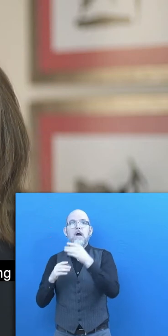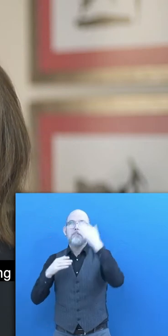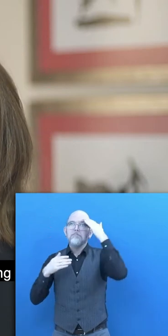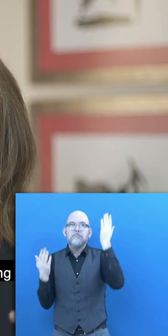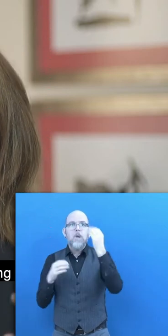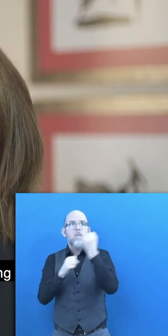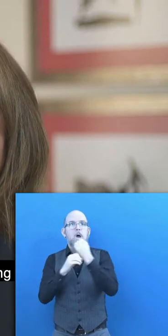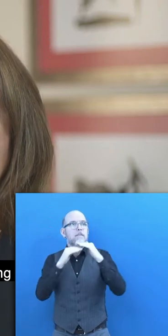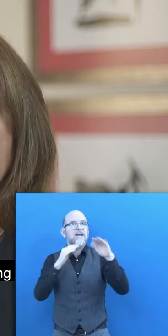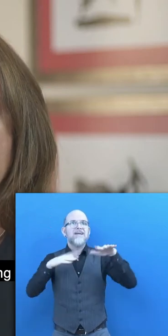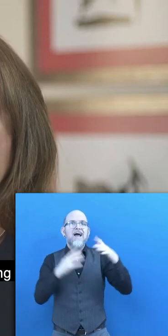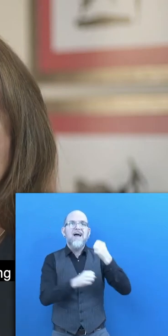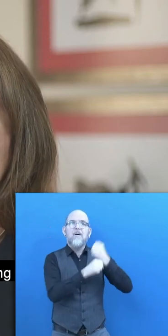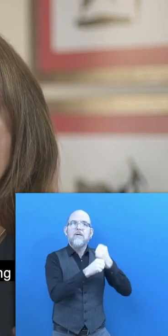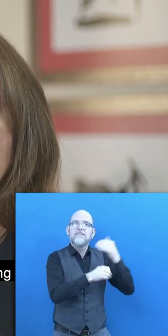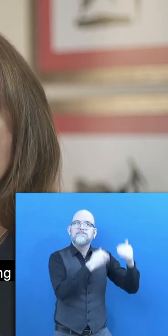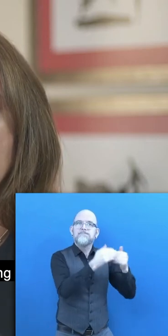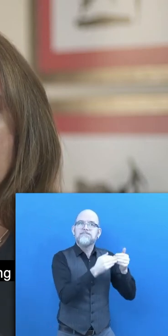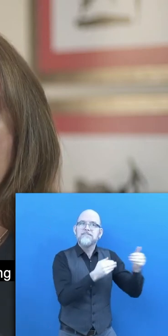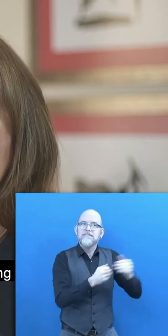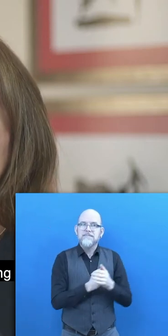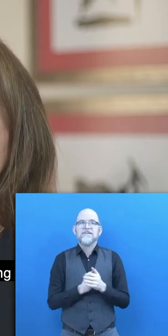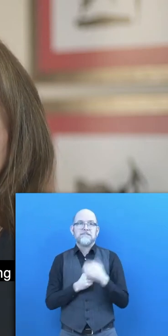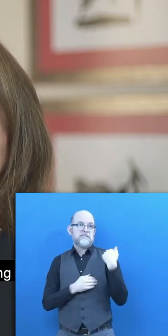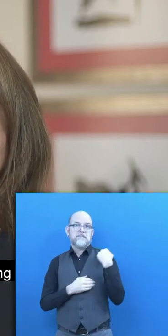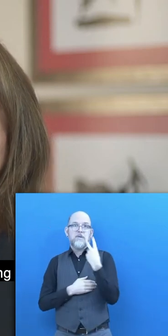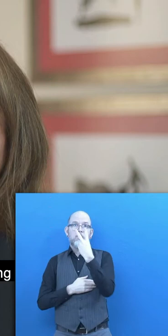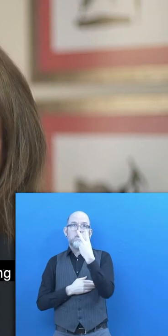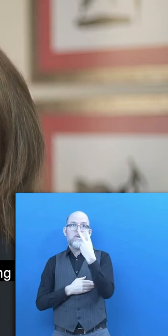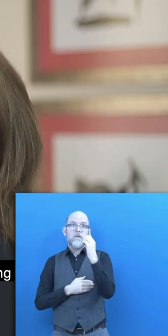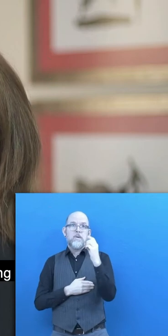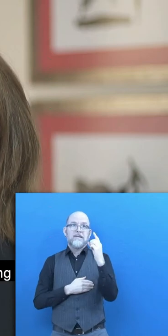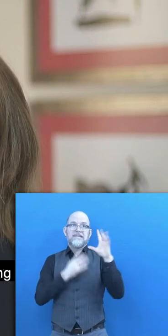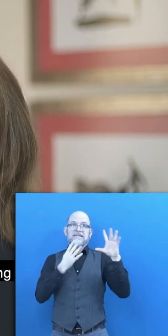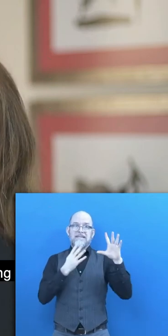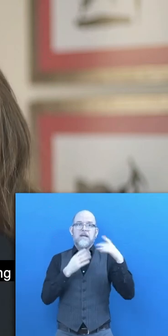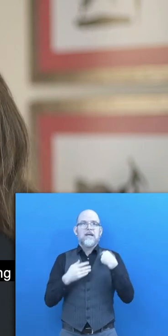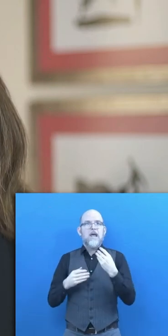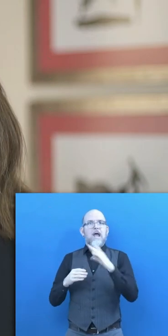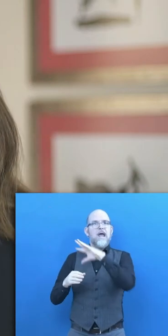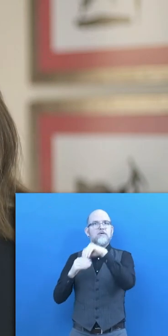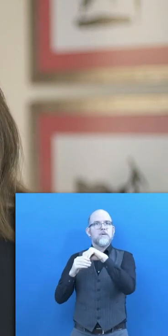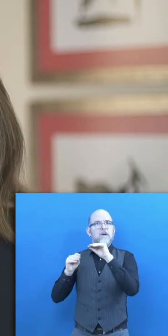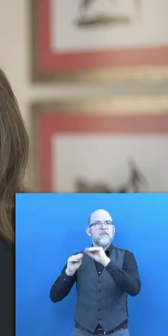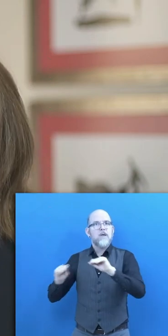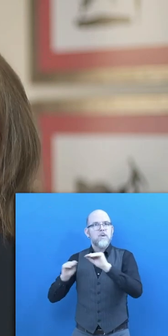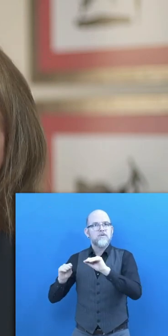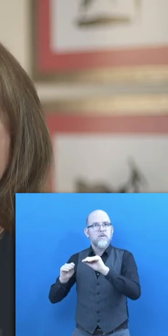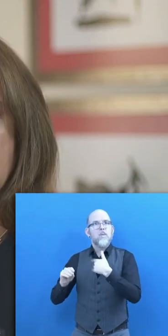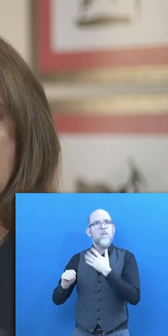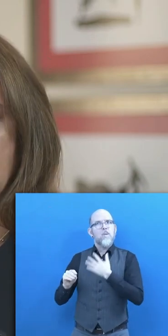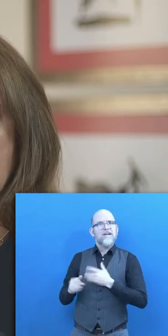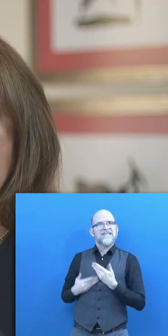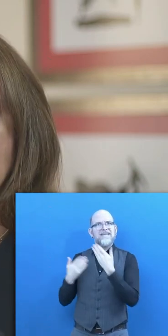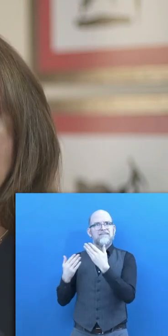since 2019, we have been working on inclusive education with the aim to support the educational system